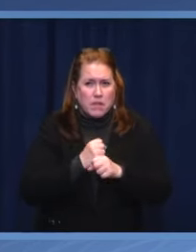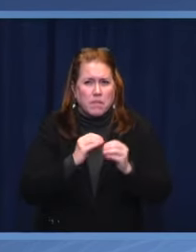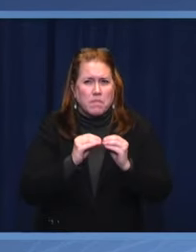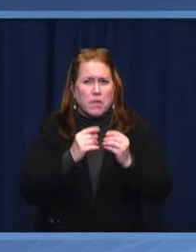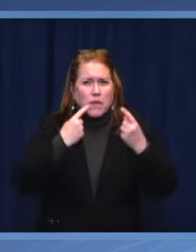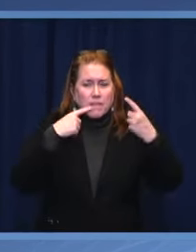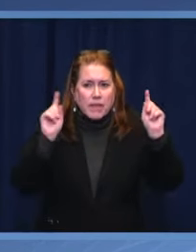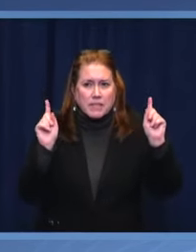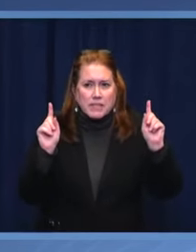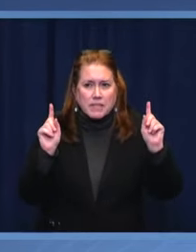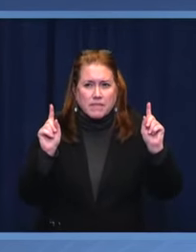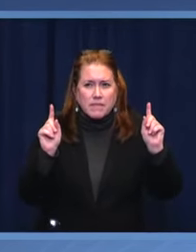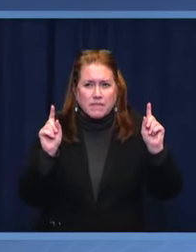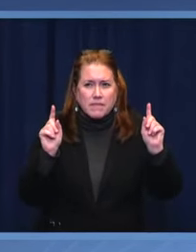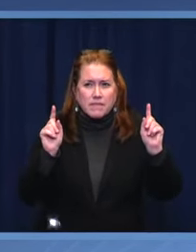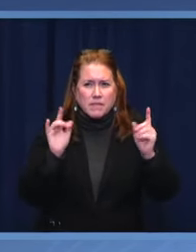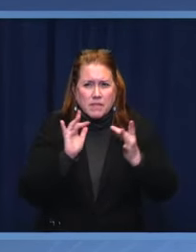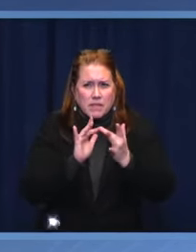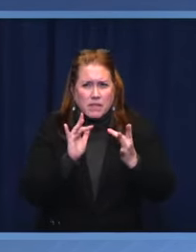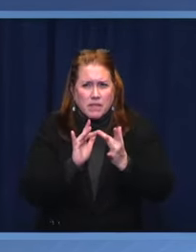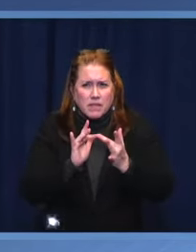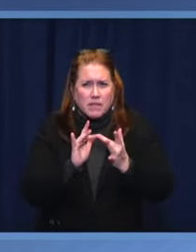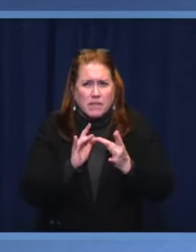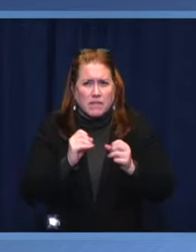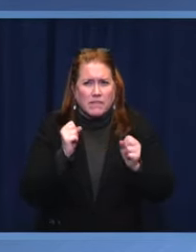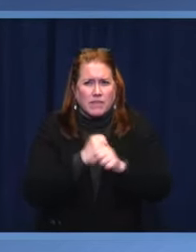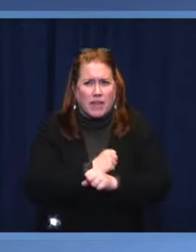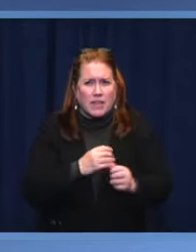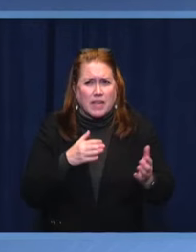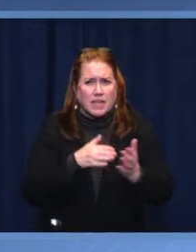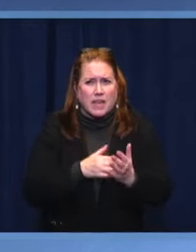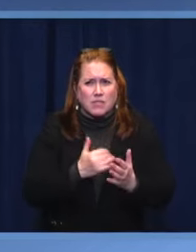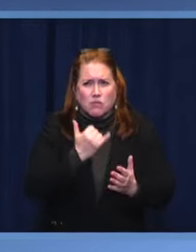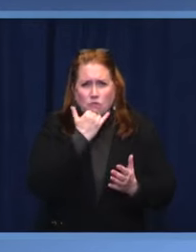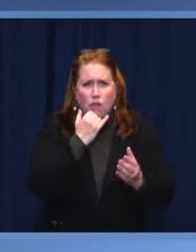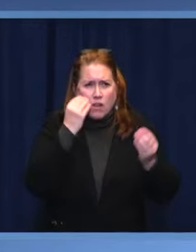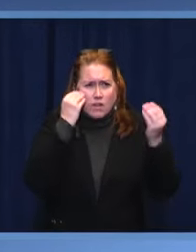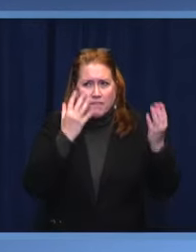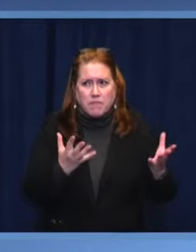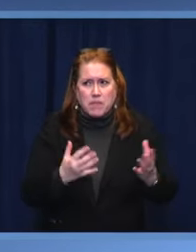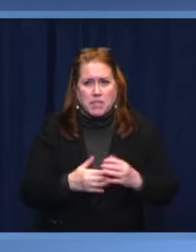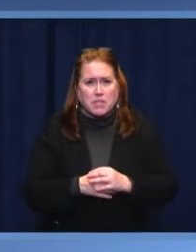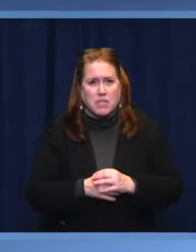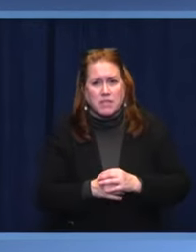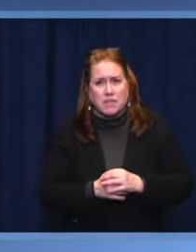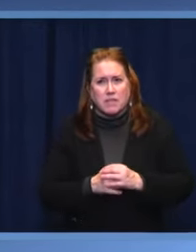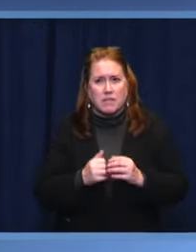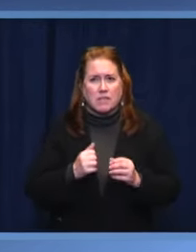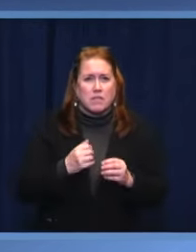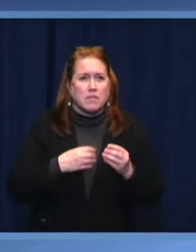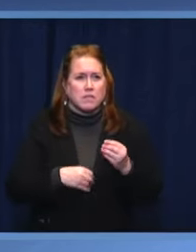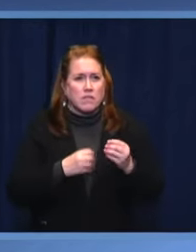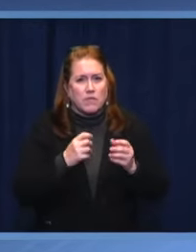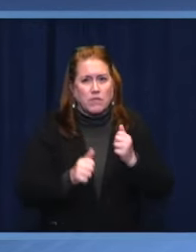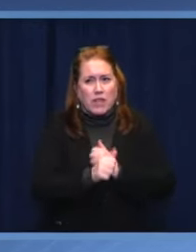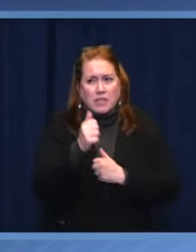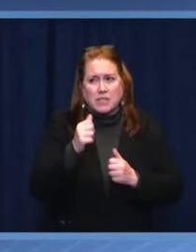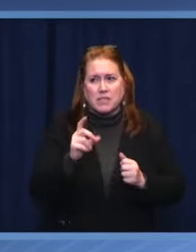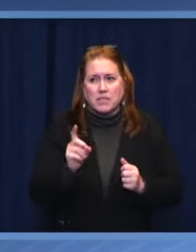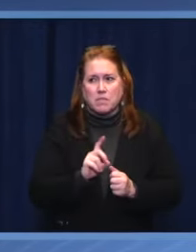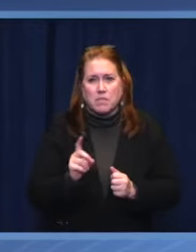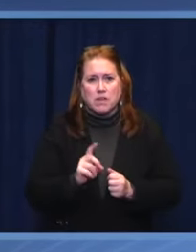disinformation and propaganda. They threaten our democracies. Today, in a joint